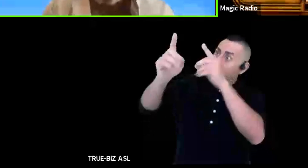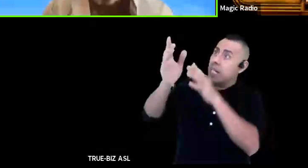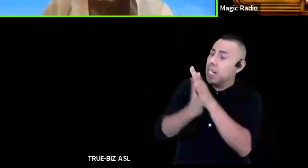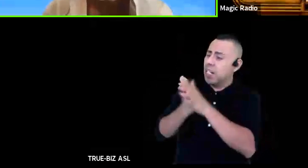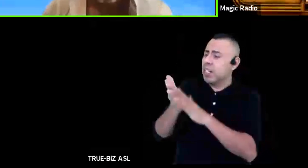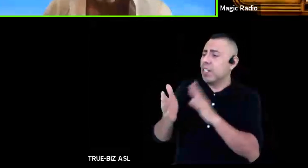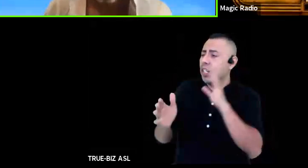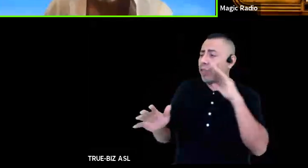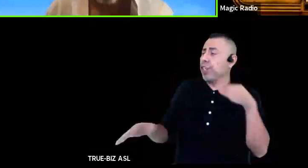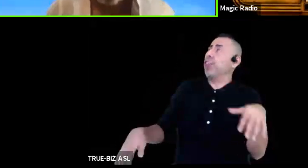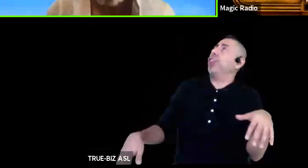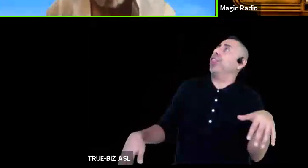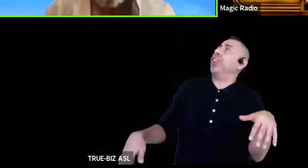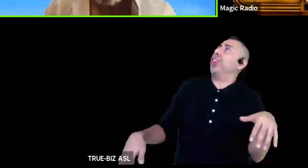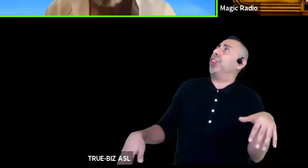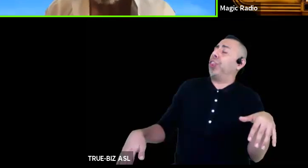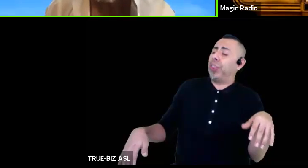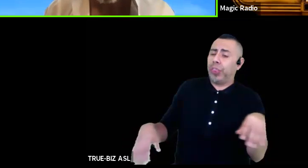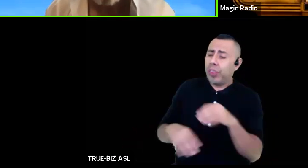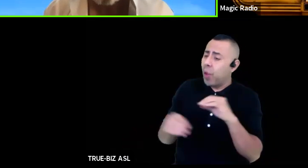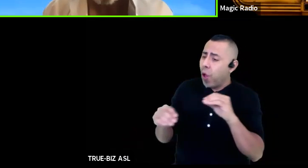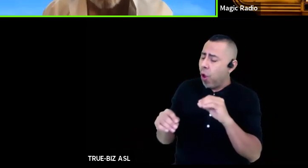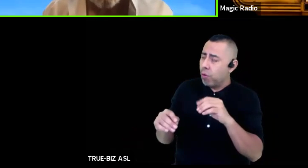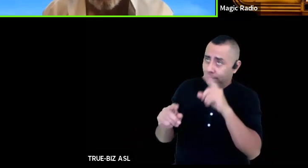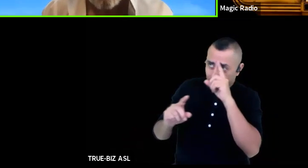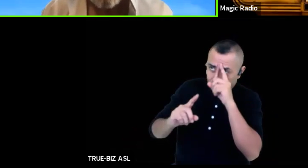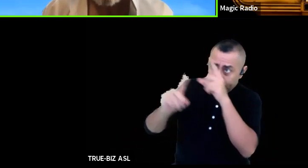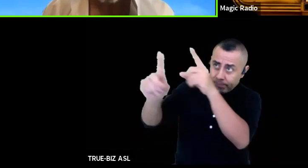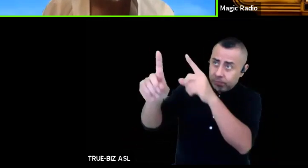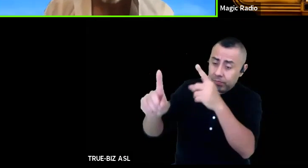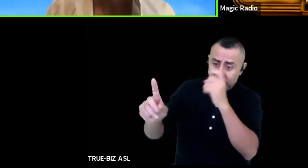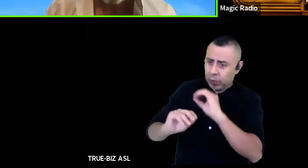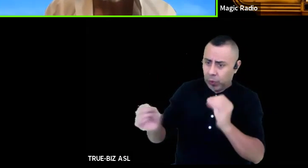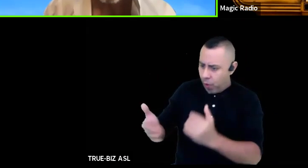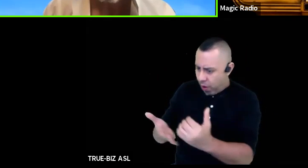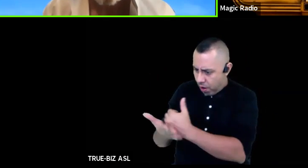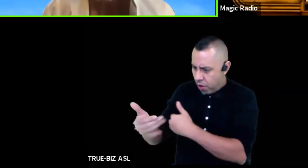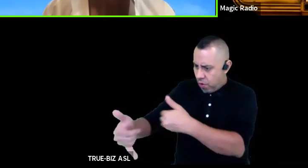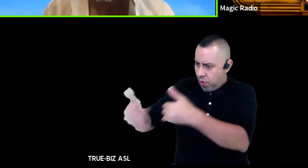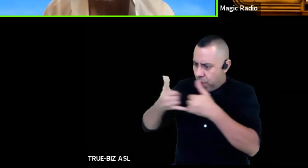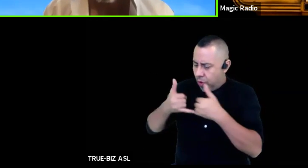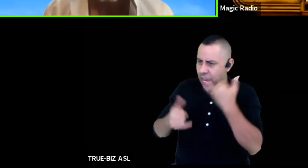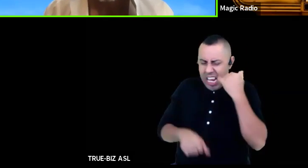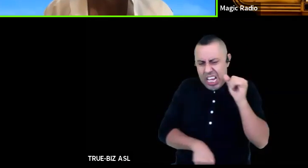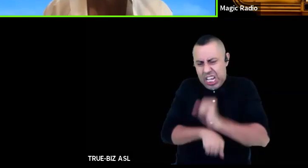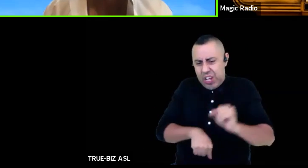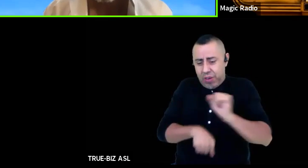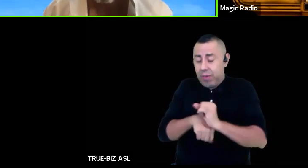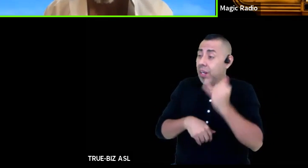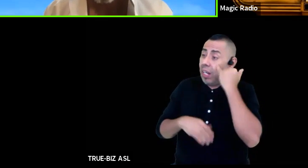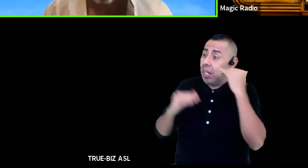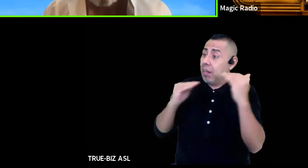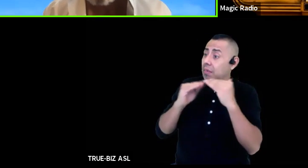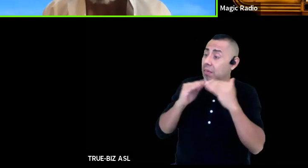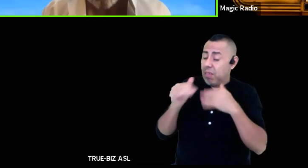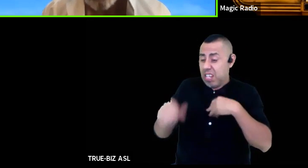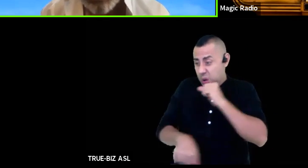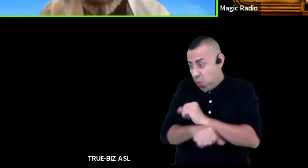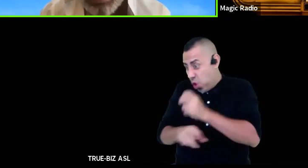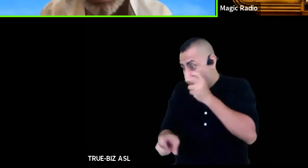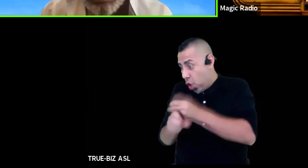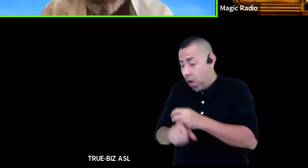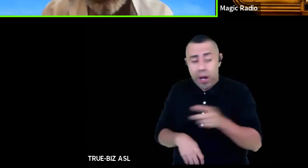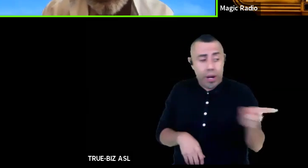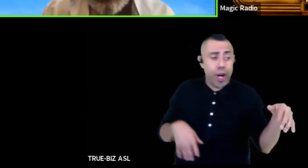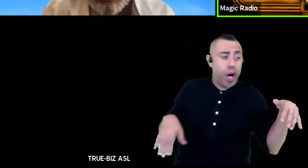produce simply because there's no reward for hard worker production the slackers get as much money as a hard worker so why be a hard worker right?